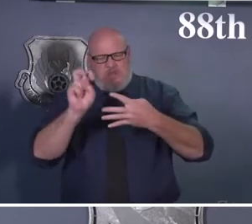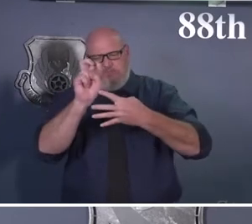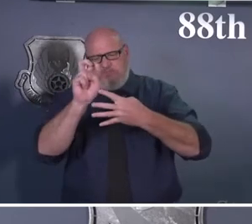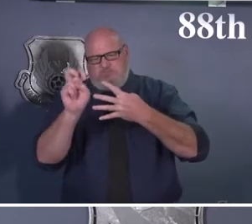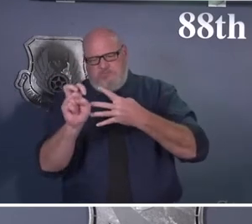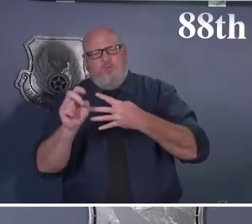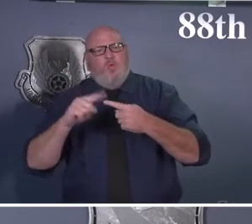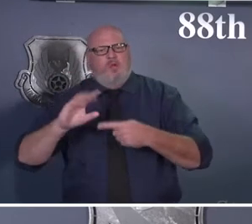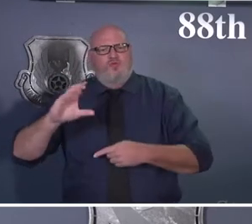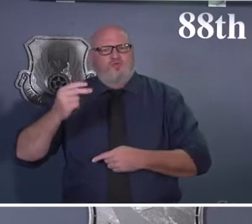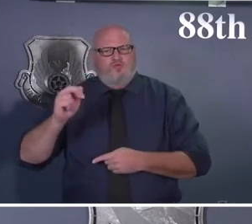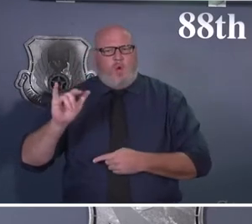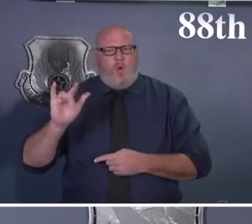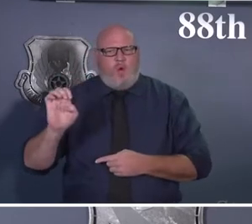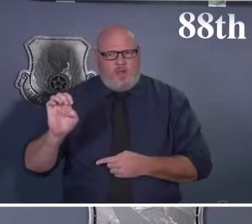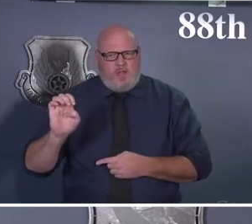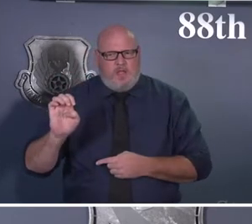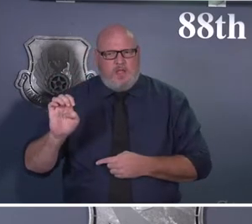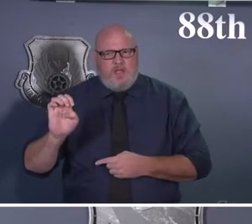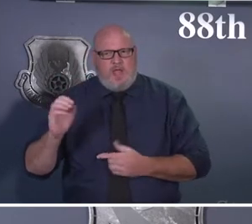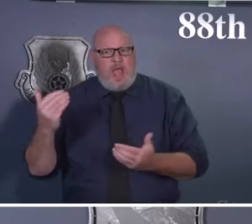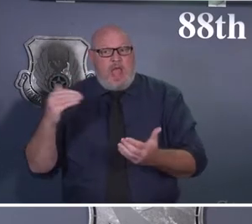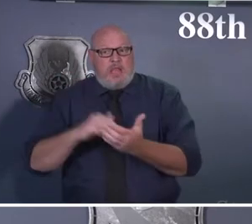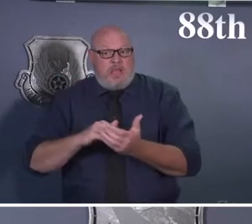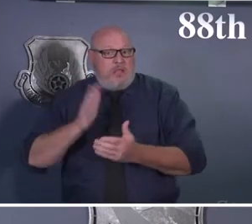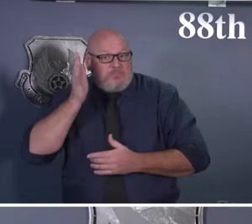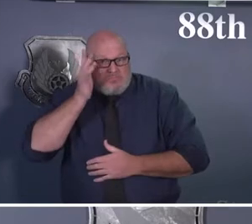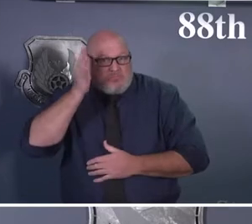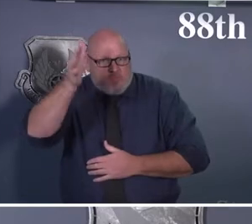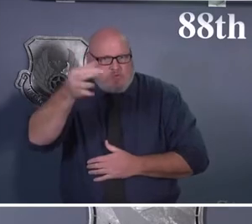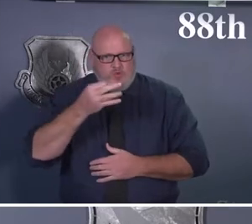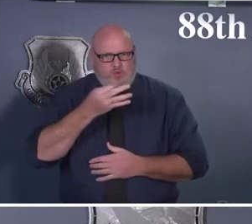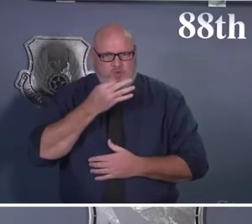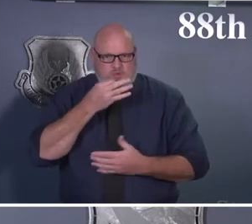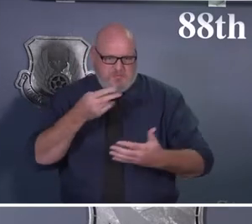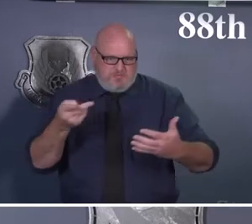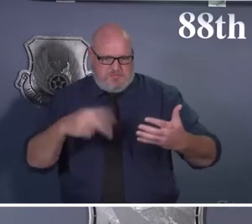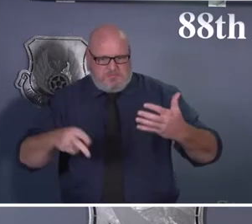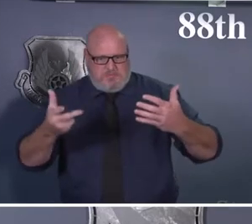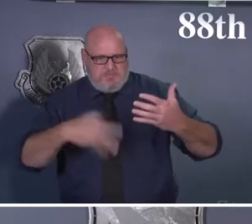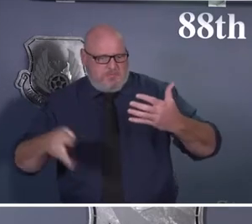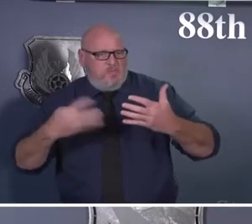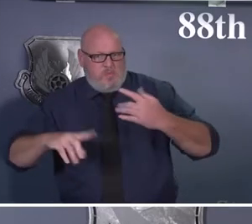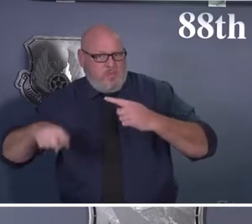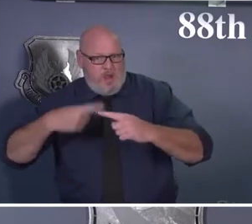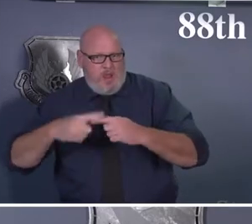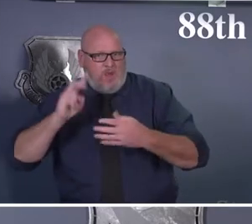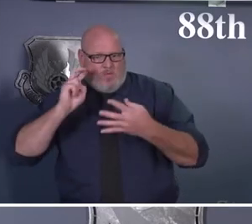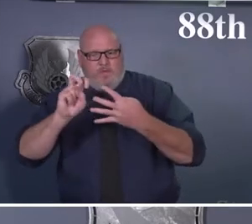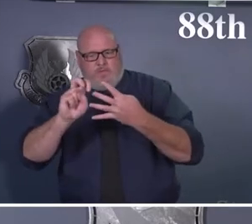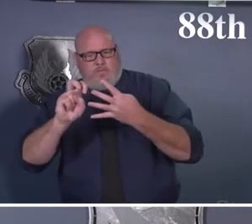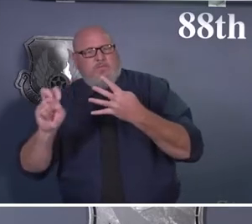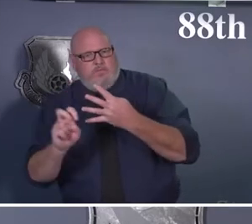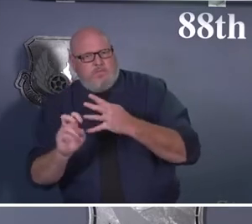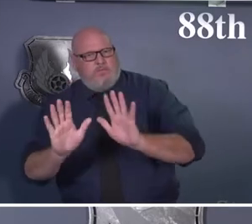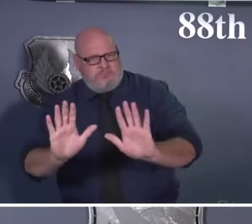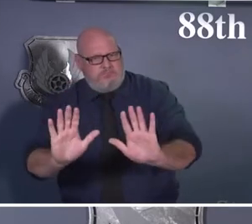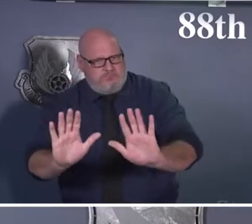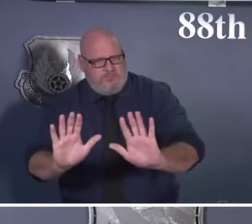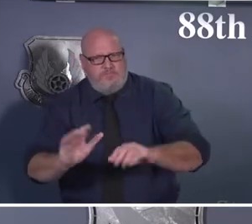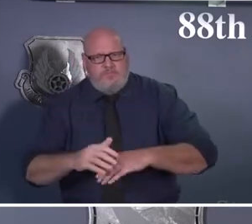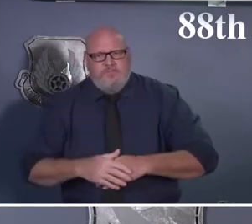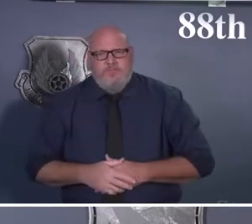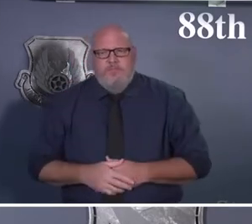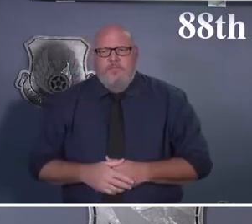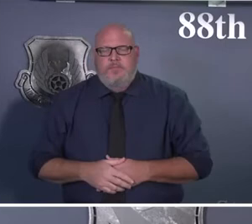one of those four counties, one of our surrounding four counties, is actually in health protection condition Bravo Plus range. And so we're trending in the right